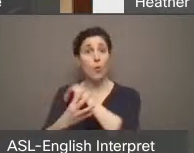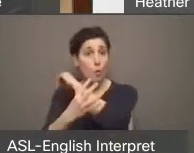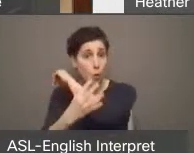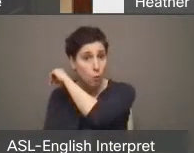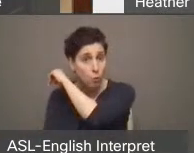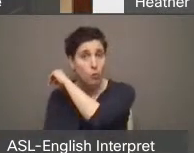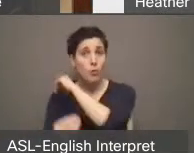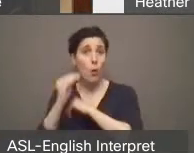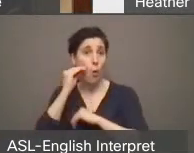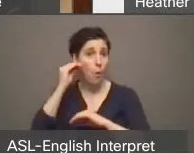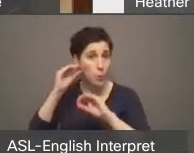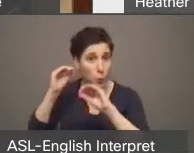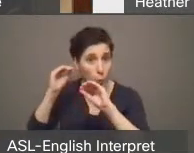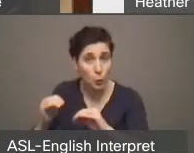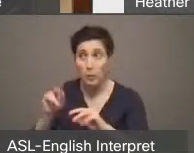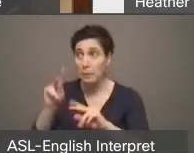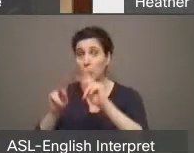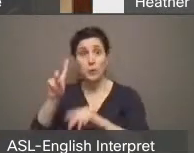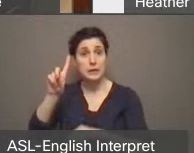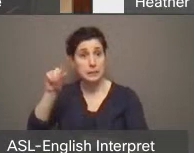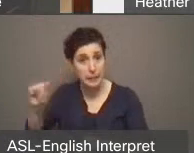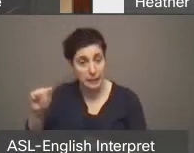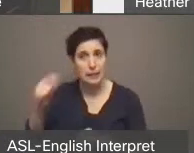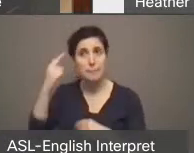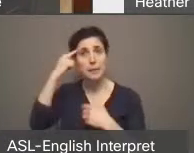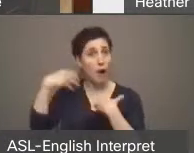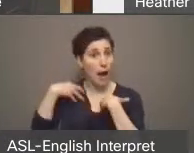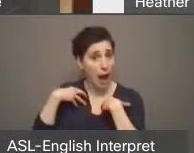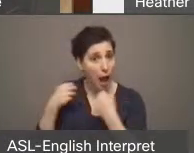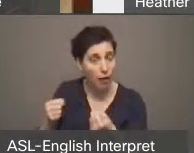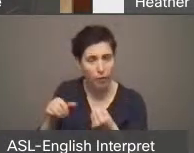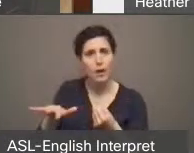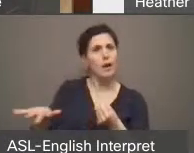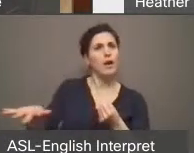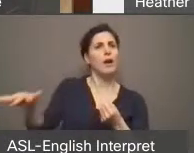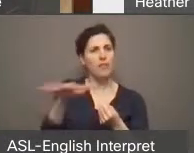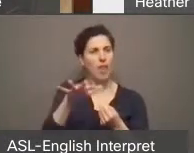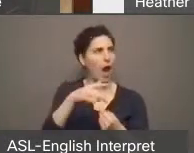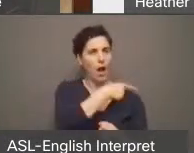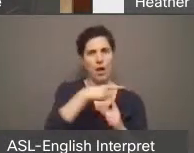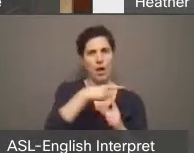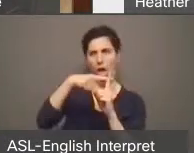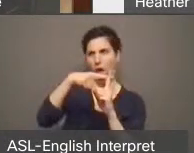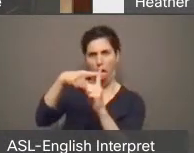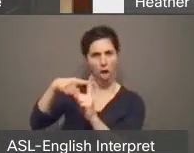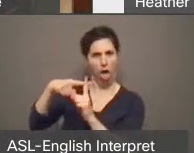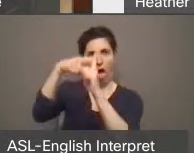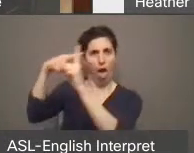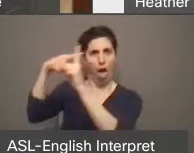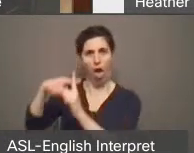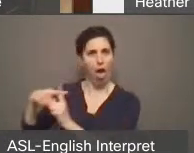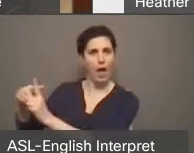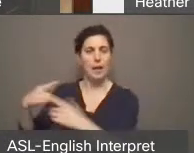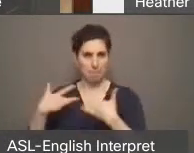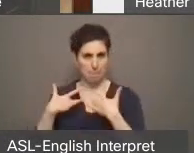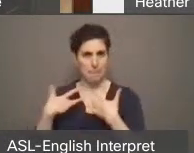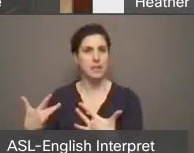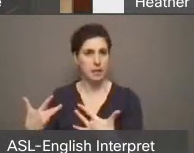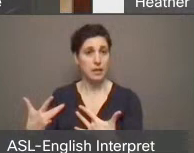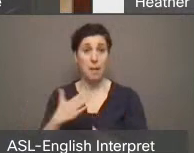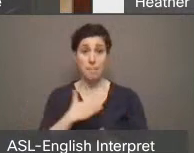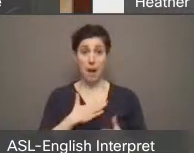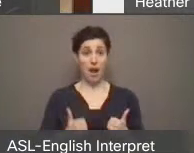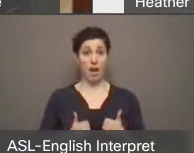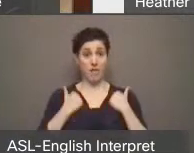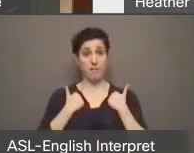folks with disabilities, those facing mental health challenges and others facing systemic barriers. Even in my own life, which has been